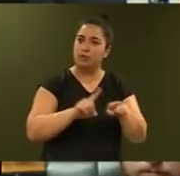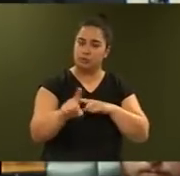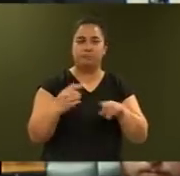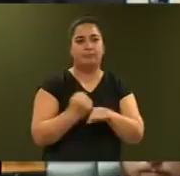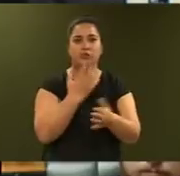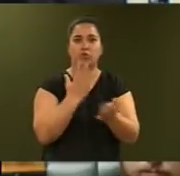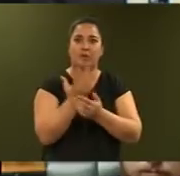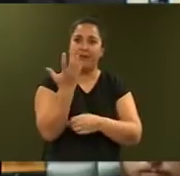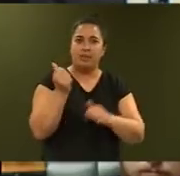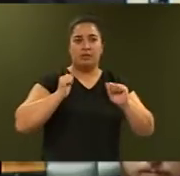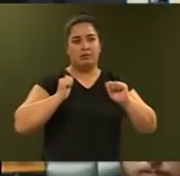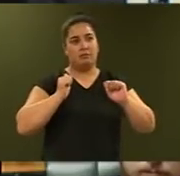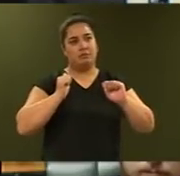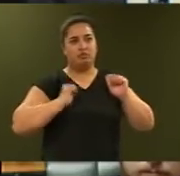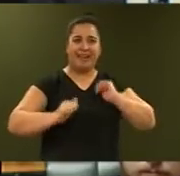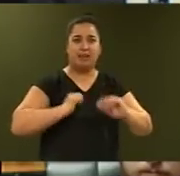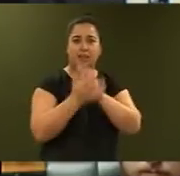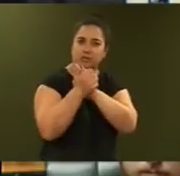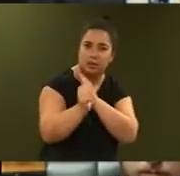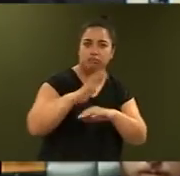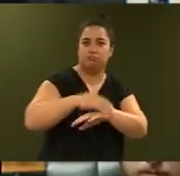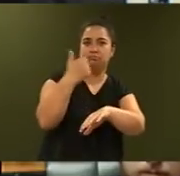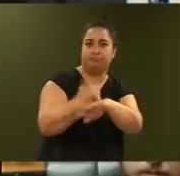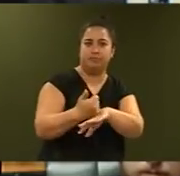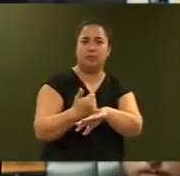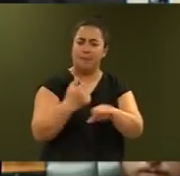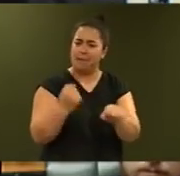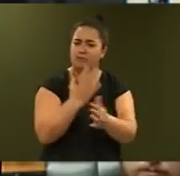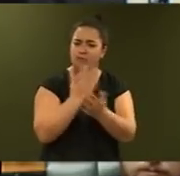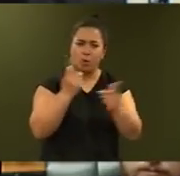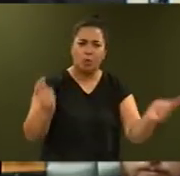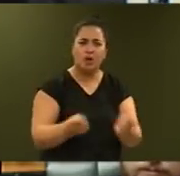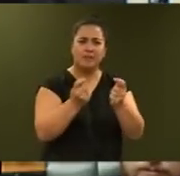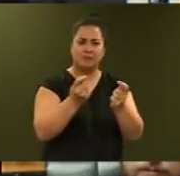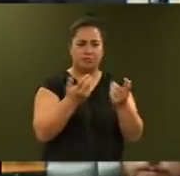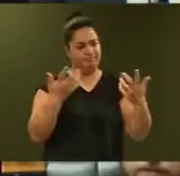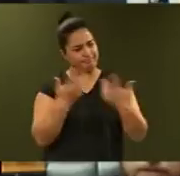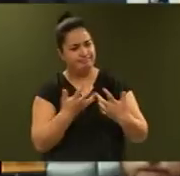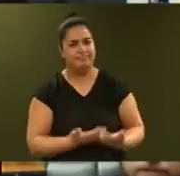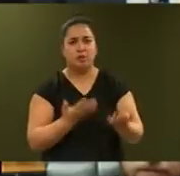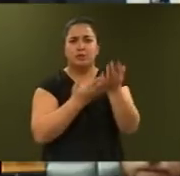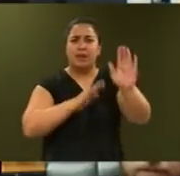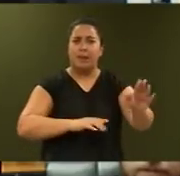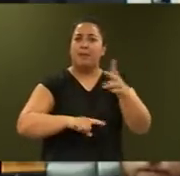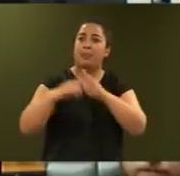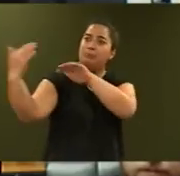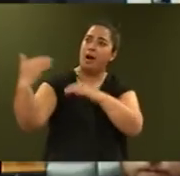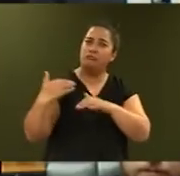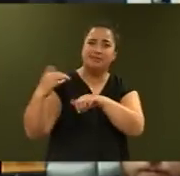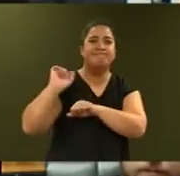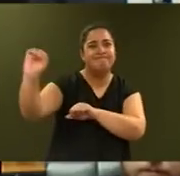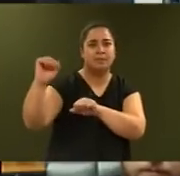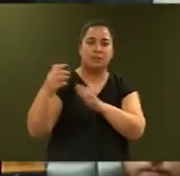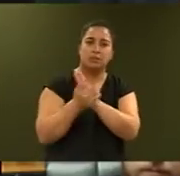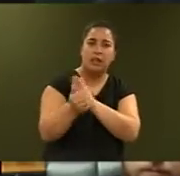We want an immigration system that really works for New Zealand. We want to match migrant skills to the regions and the industries where they are